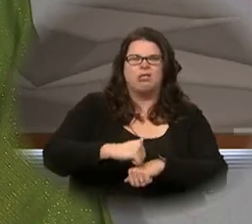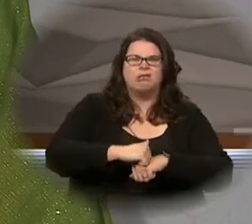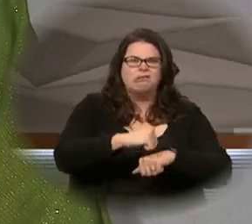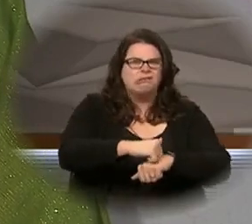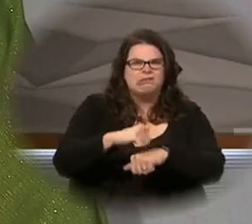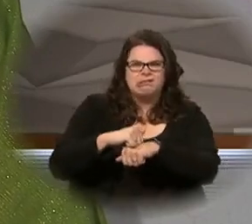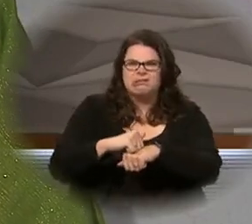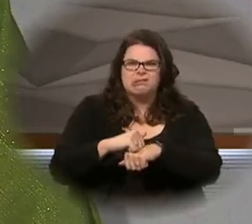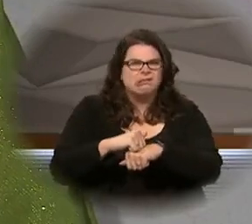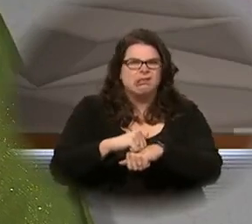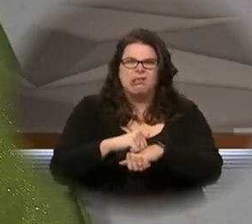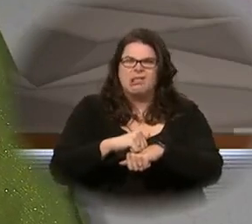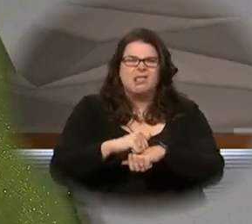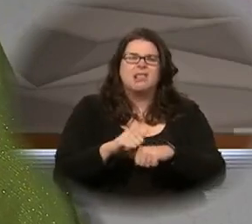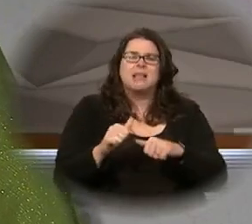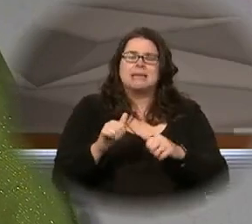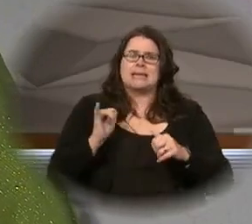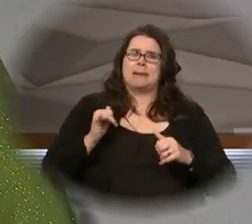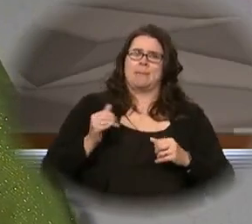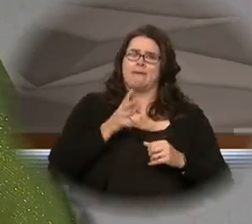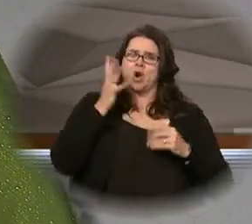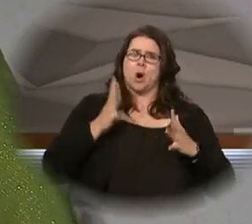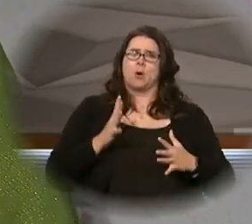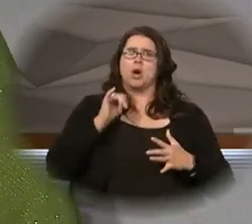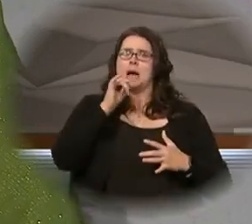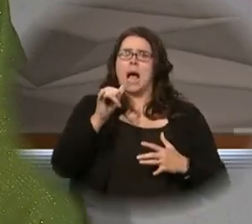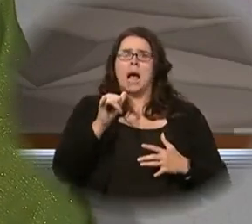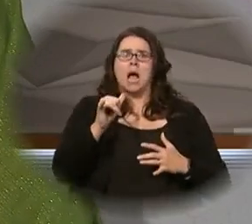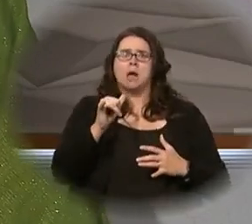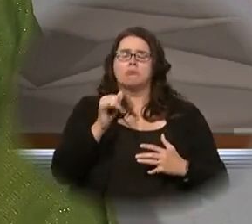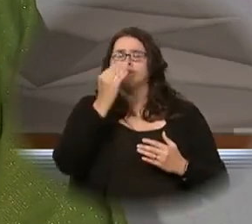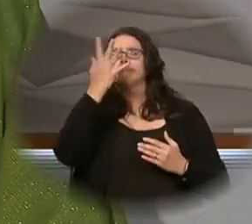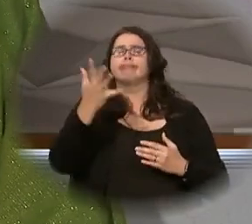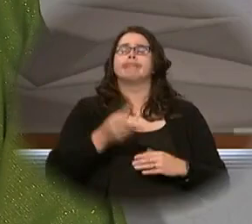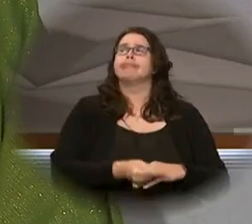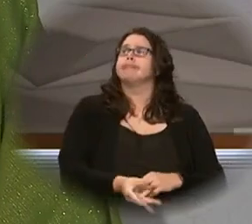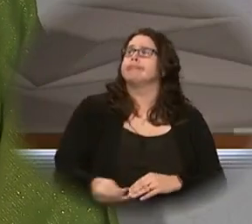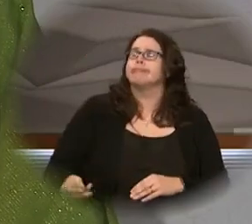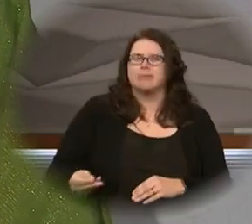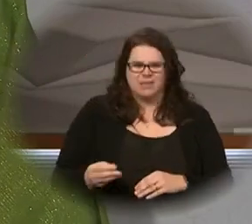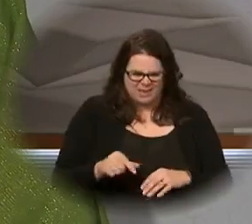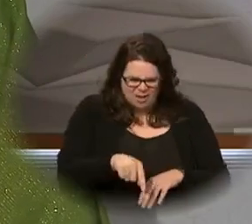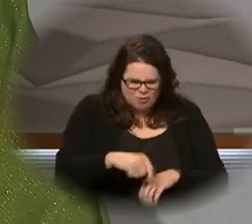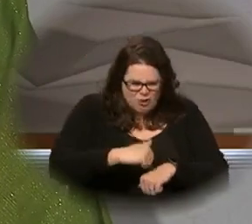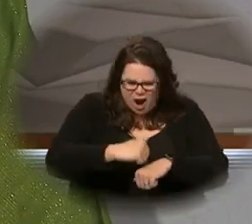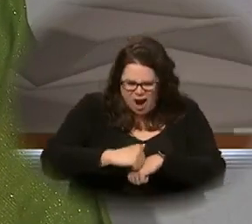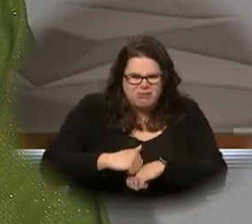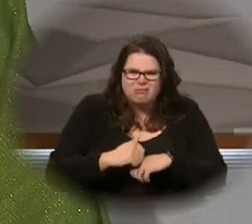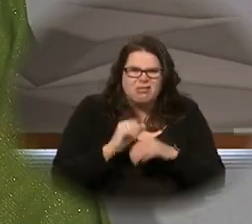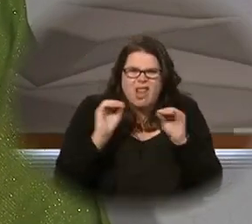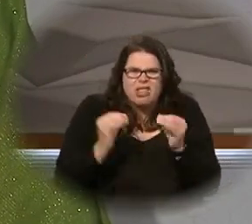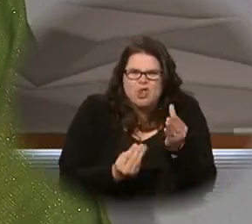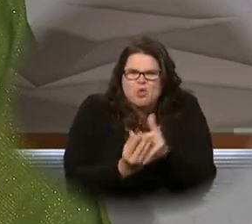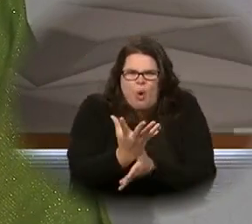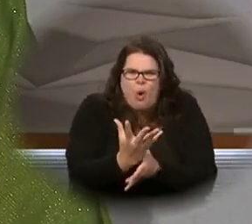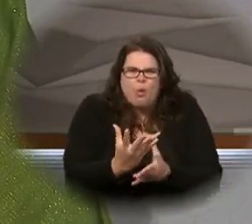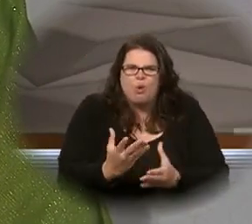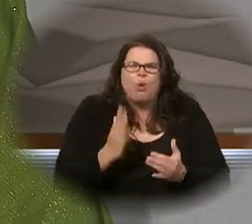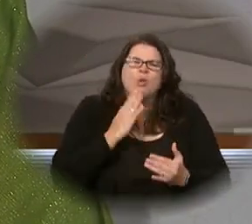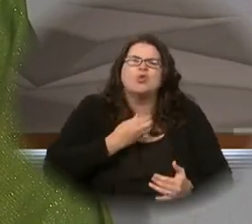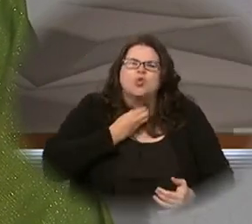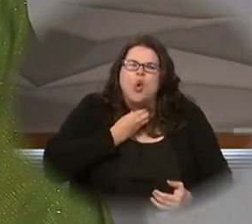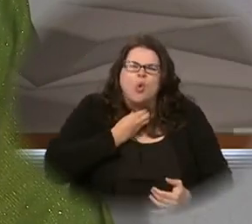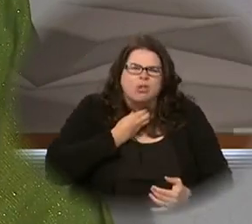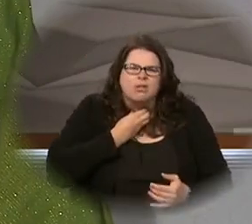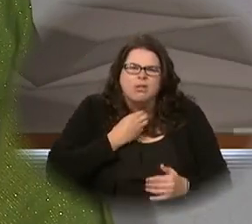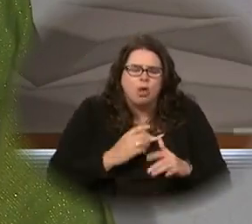of an image of a careless sower that, again, nothing really would grow there. And if it did, it would be choked off by